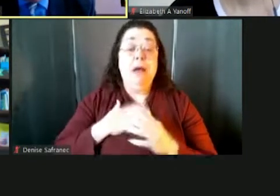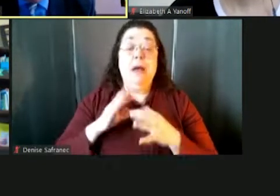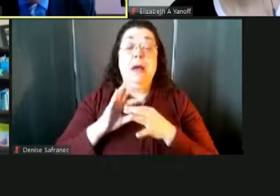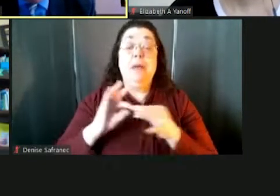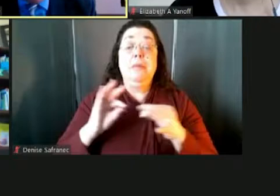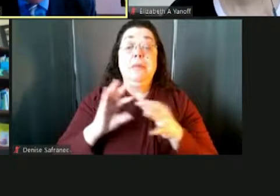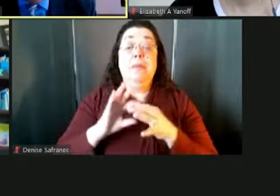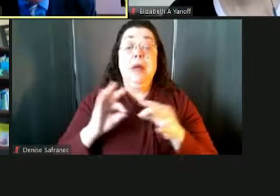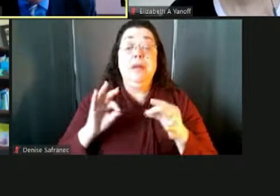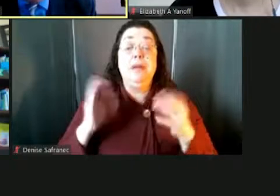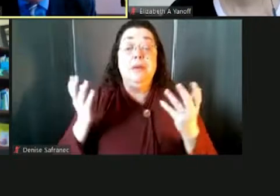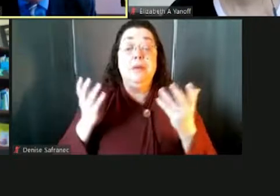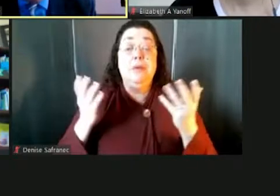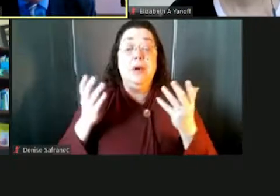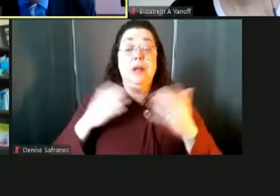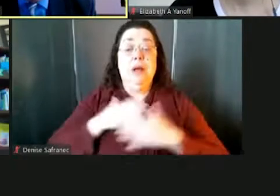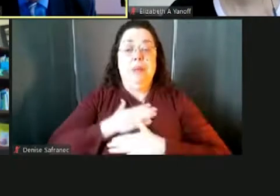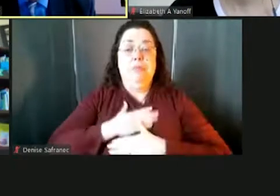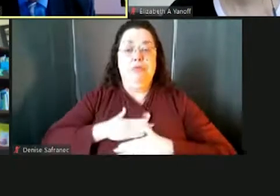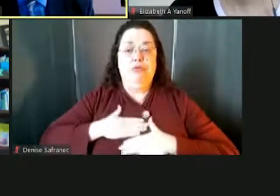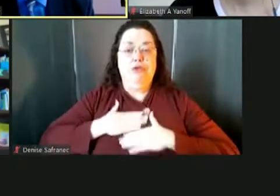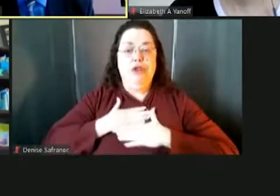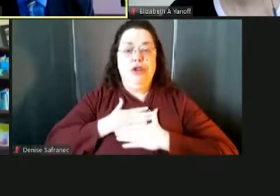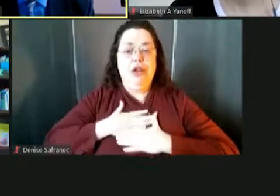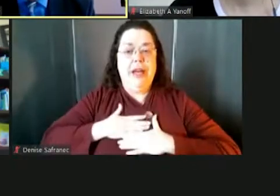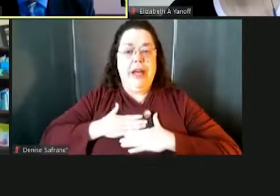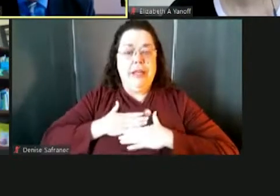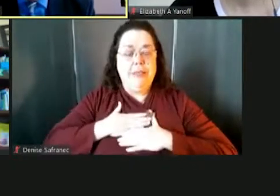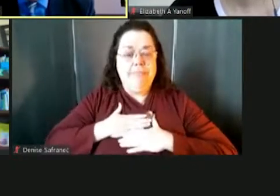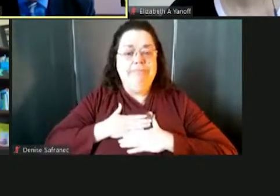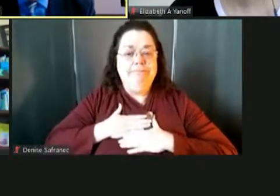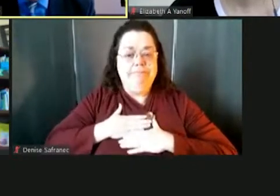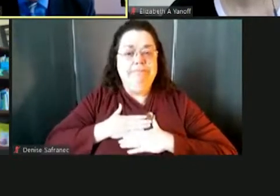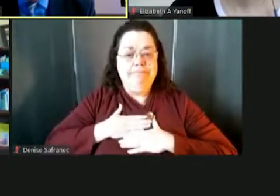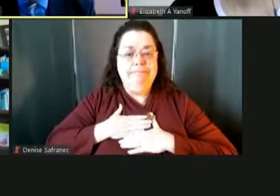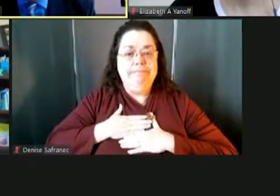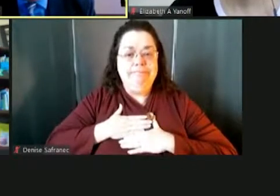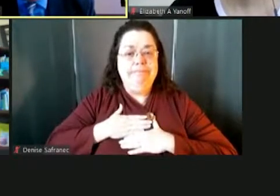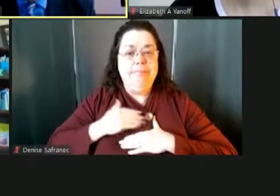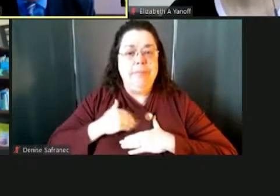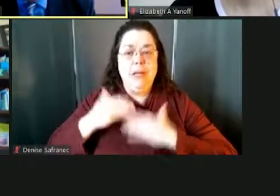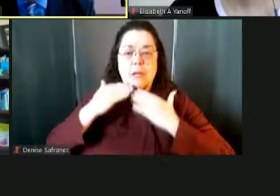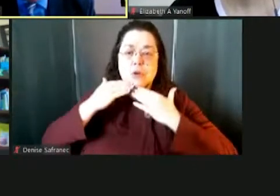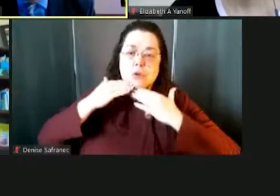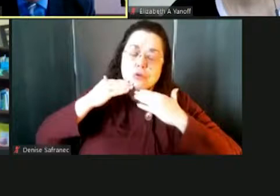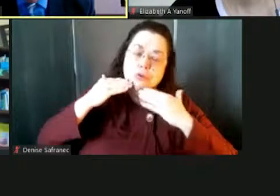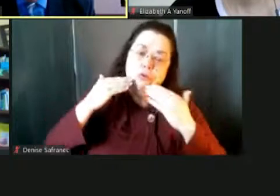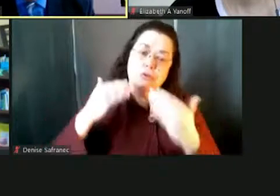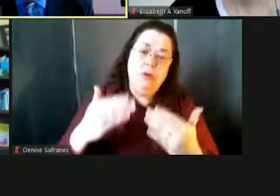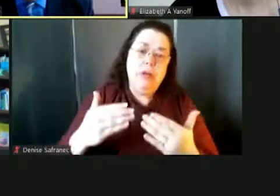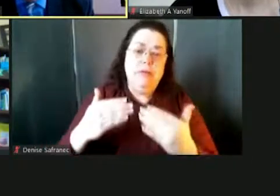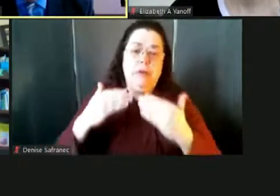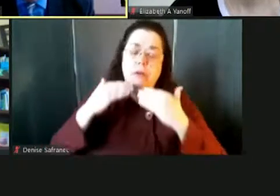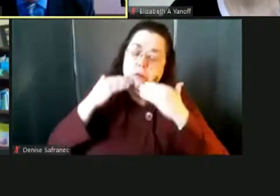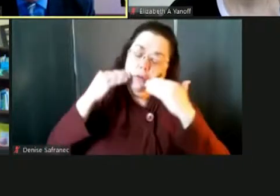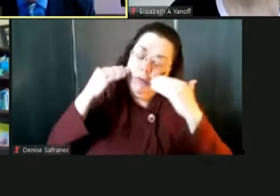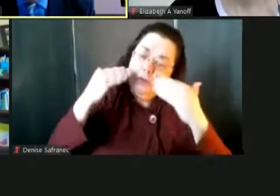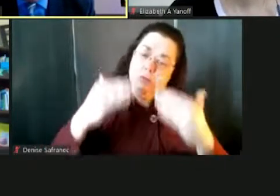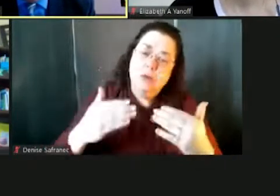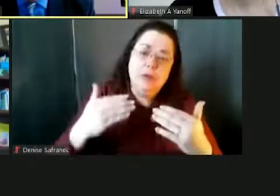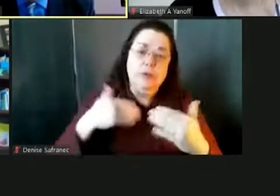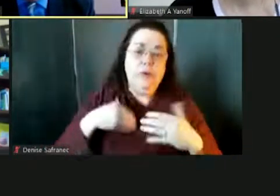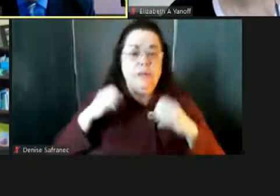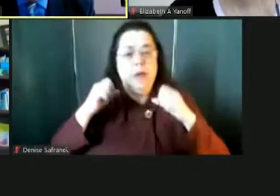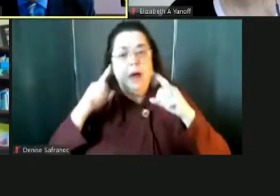experience. I found that as an educator, I am very grateful to have the opportunity to